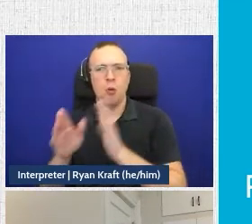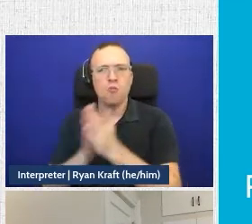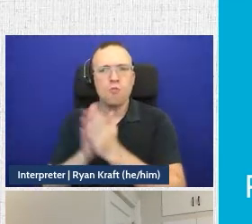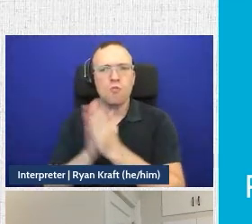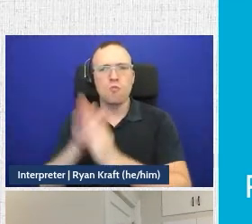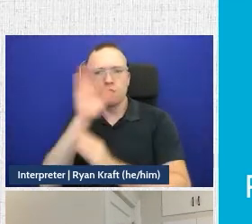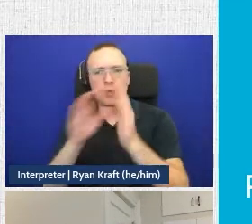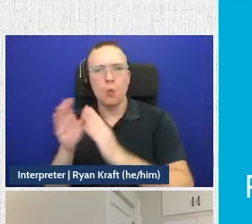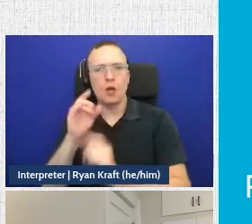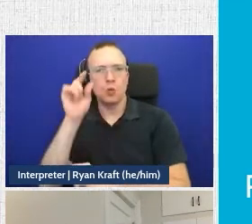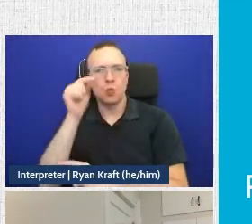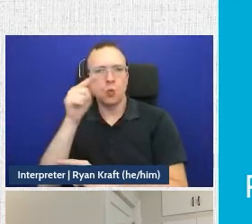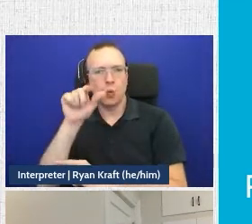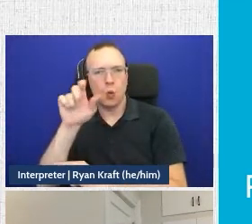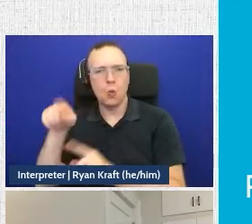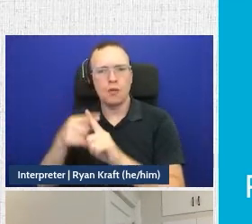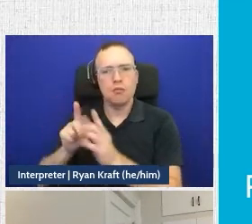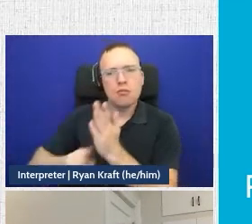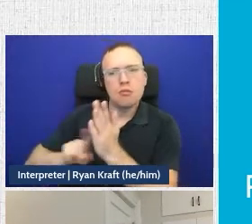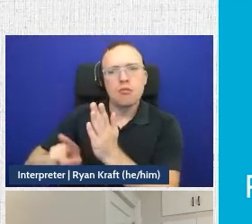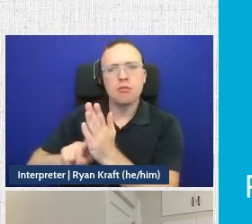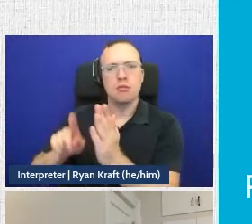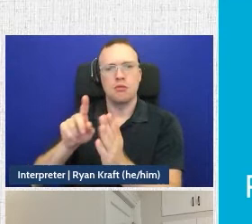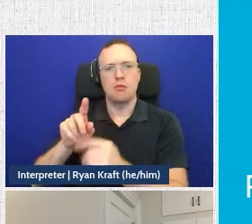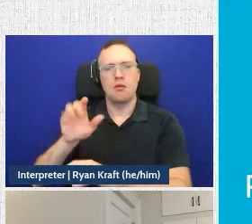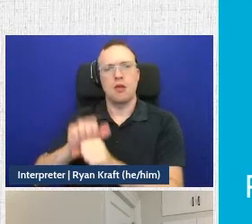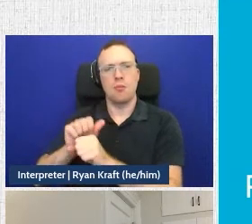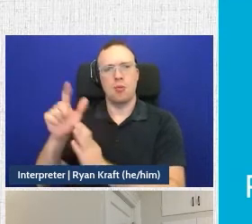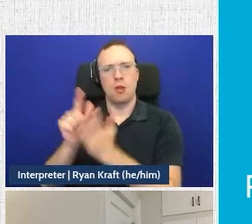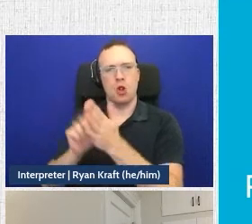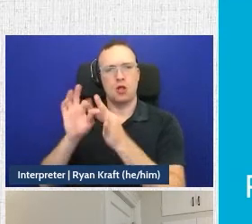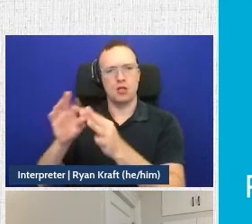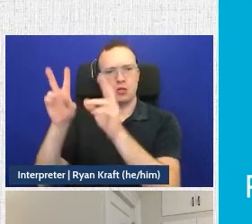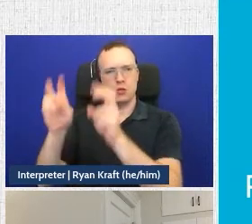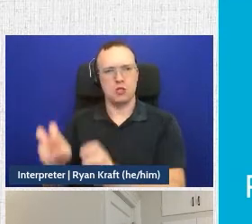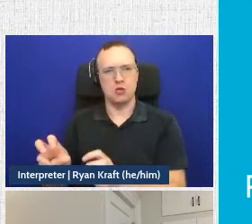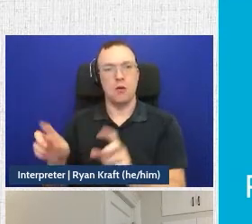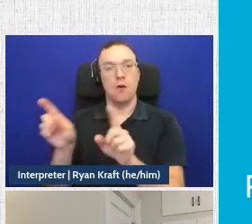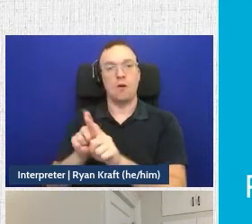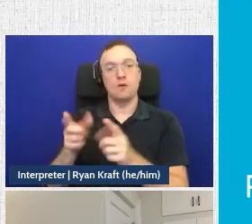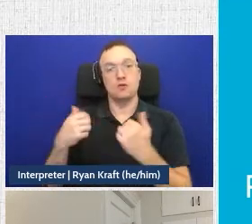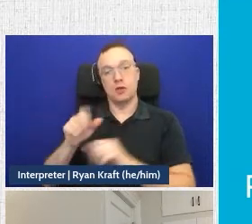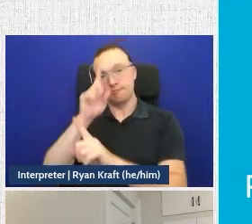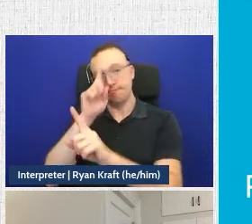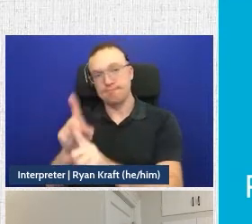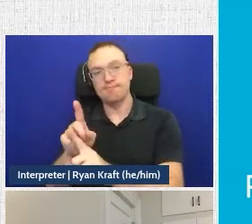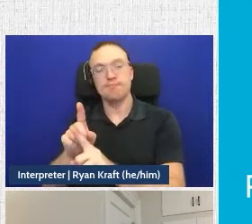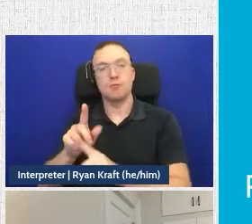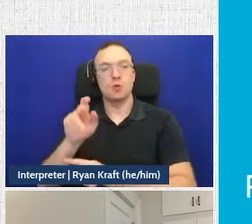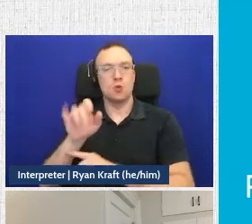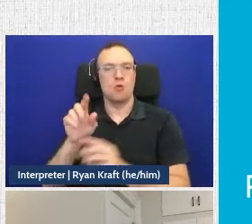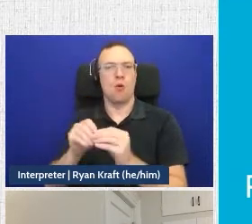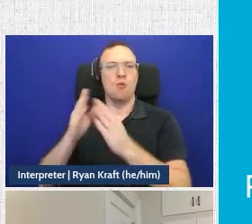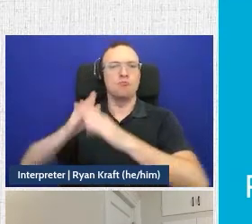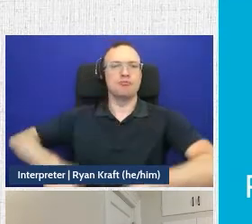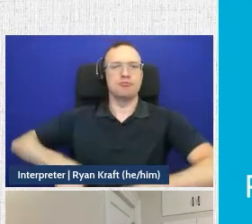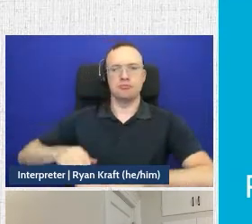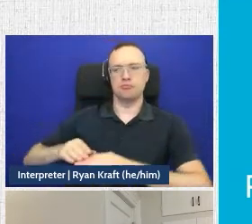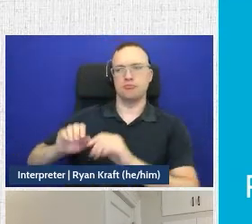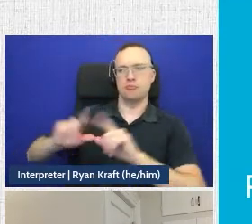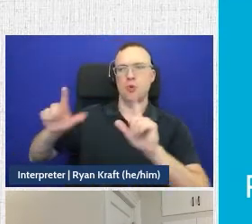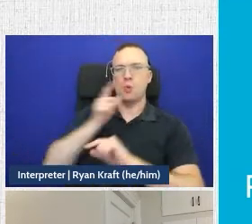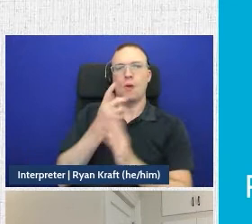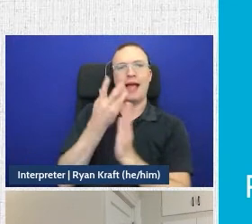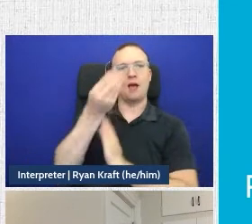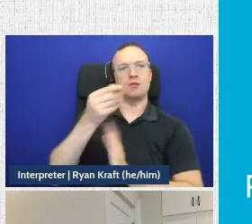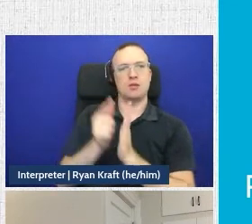on Google when they look up employment law related issues, as well as trying to make the tool more accessible to people outside of the legal profession.